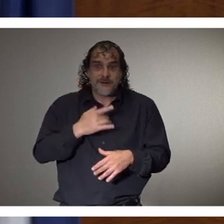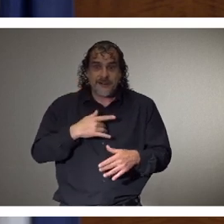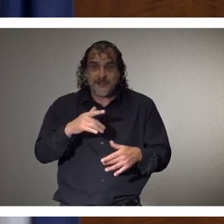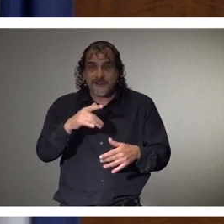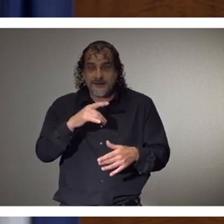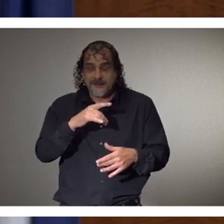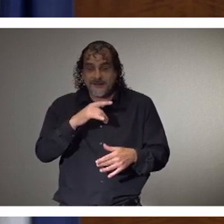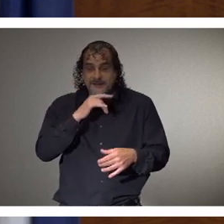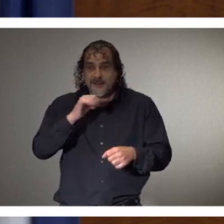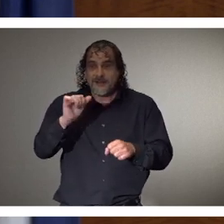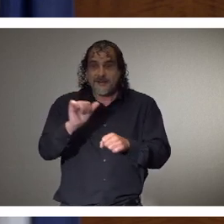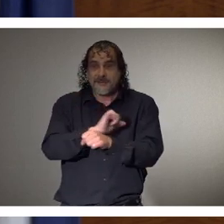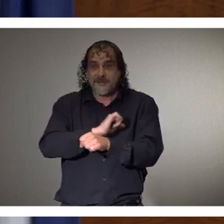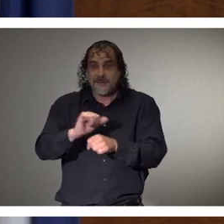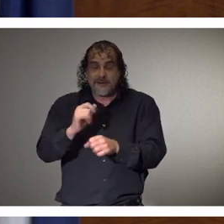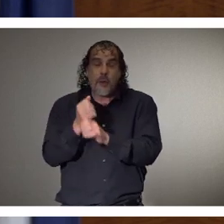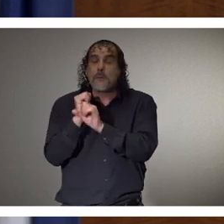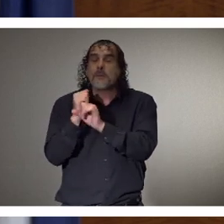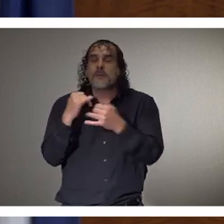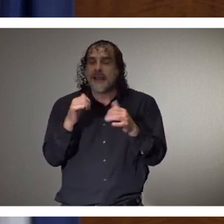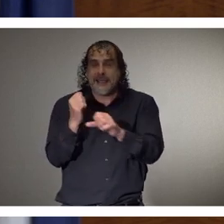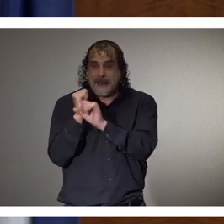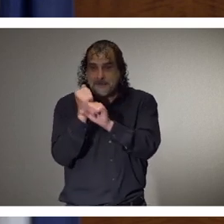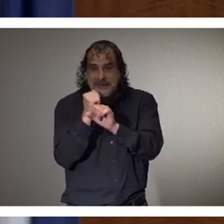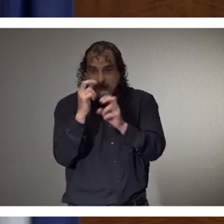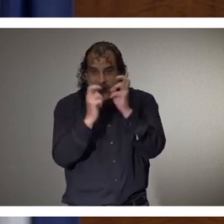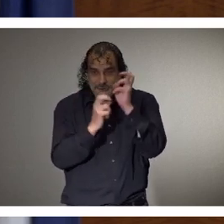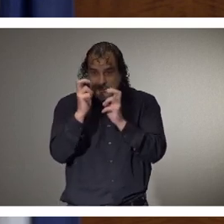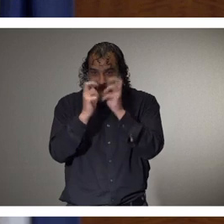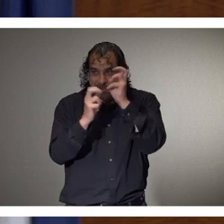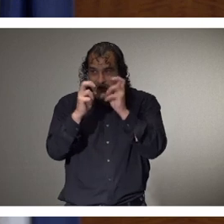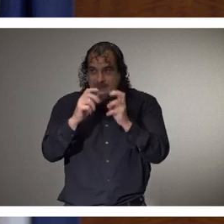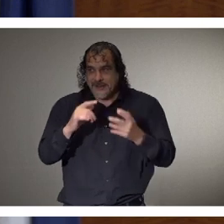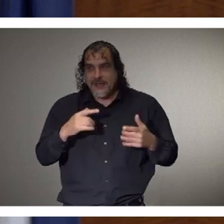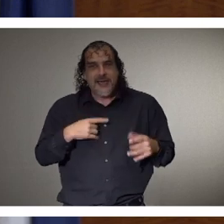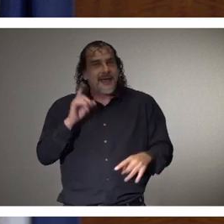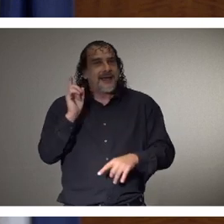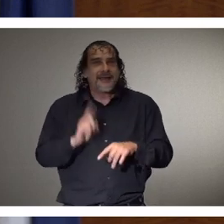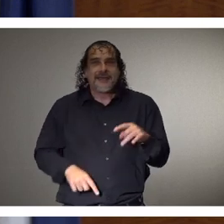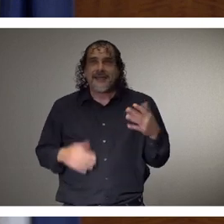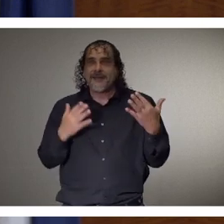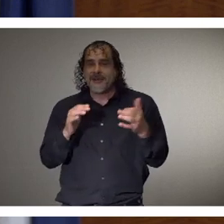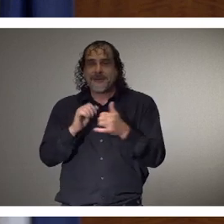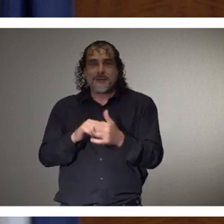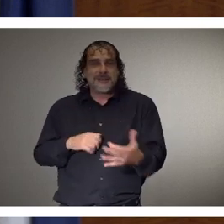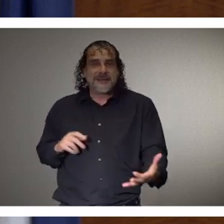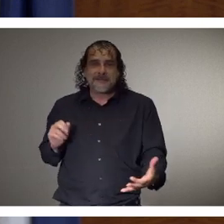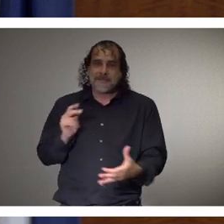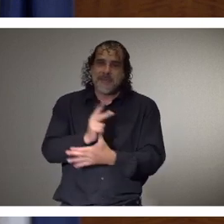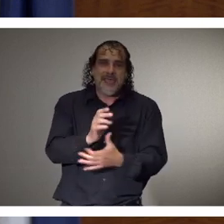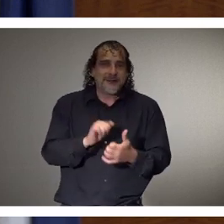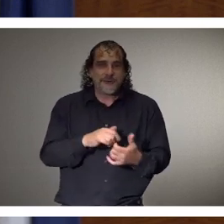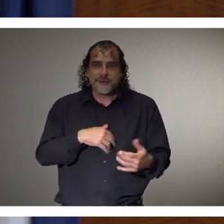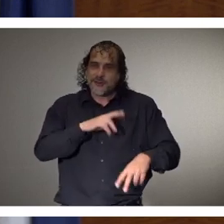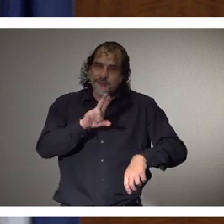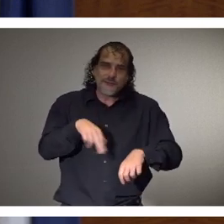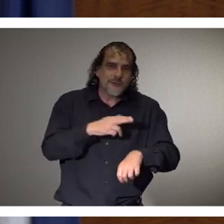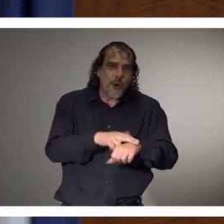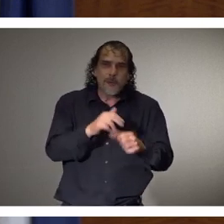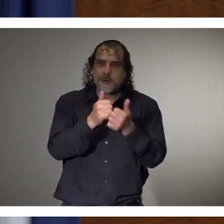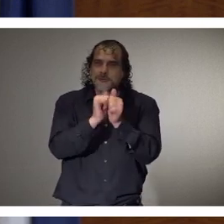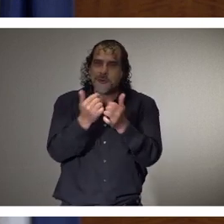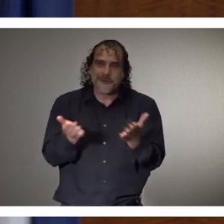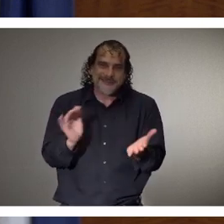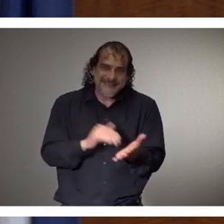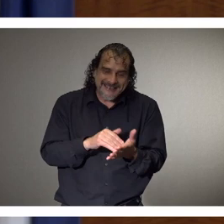playing in a baseball tournament. I can't wait till we can get back in the great games will be played again.